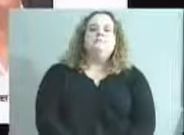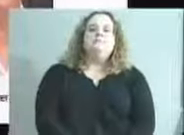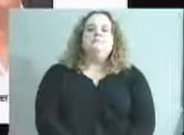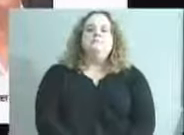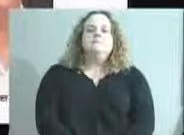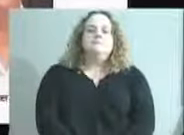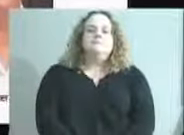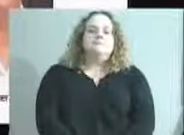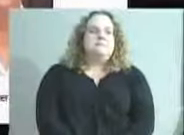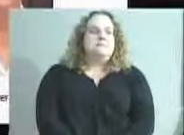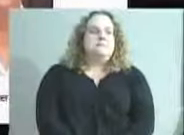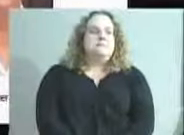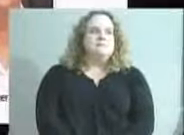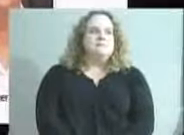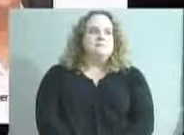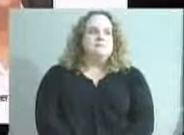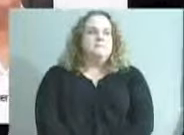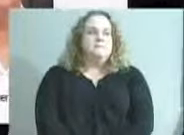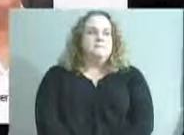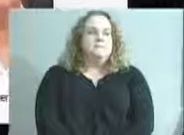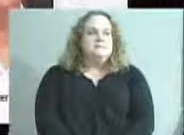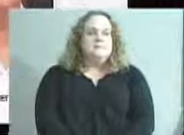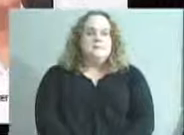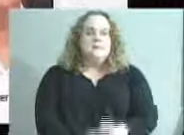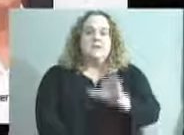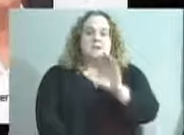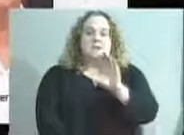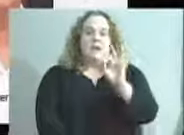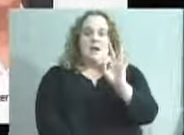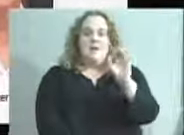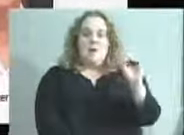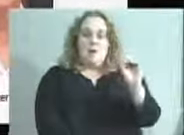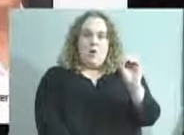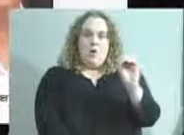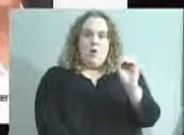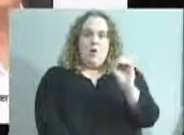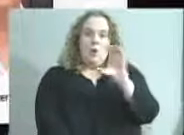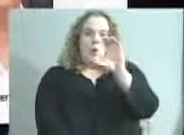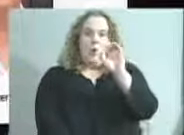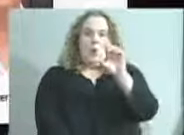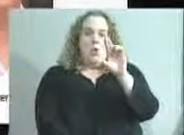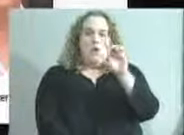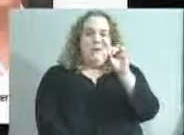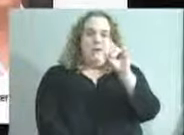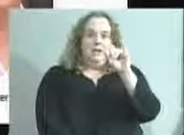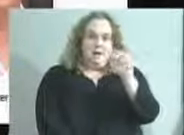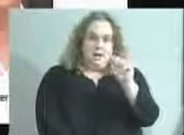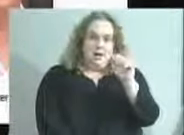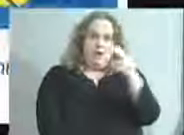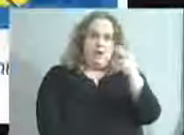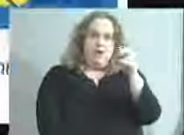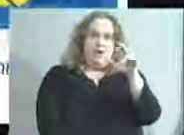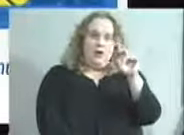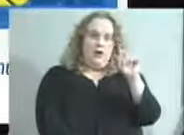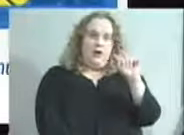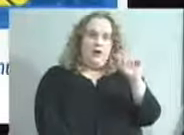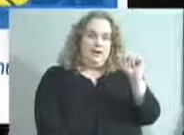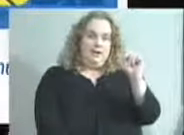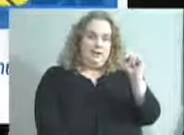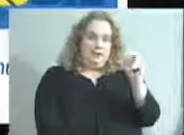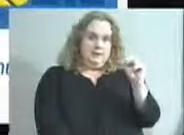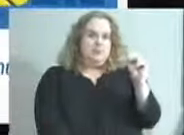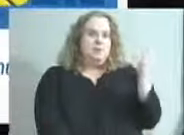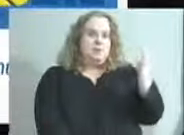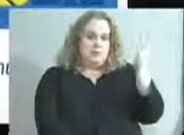Chief Finance Officer Cordelia Hardin presented at the 2016 Kentucky School Boards Association Annual